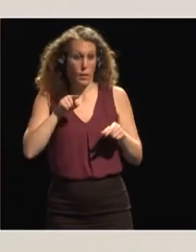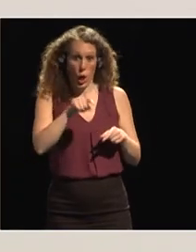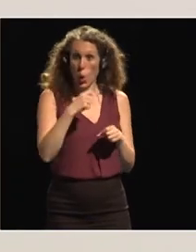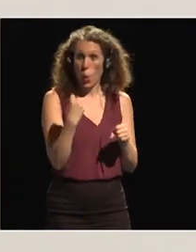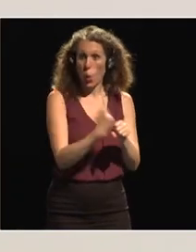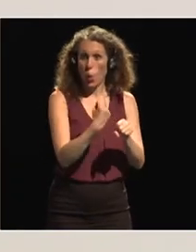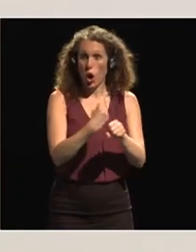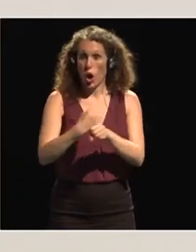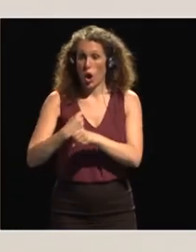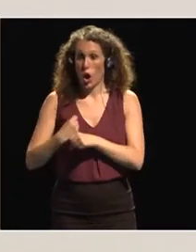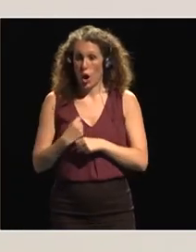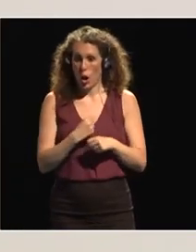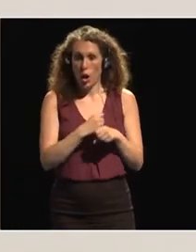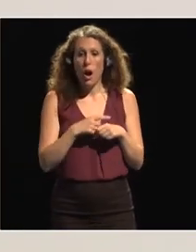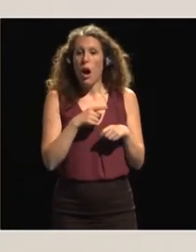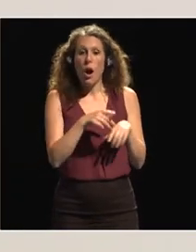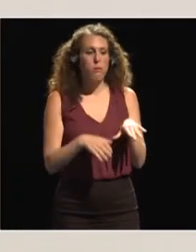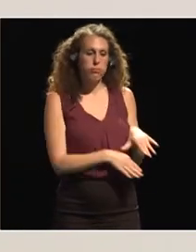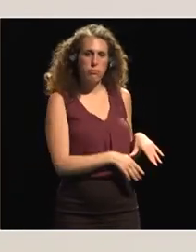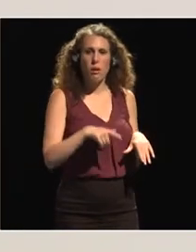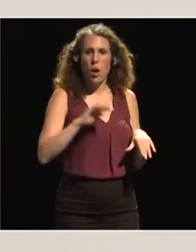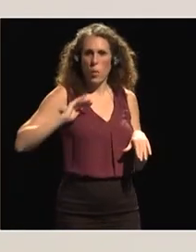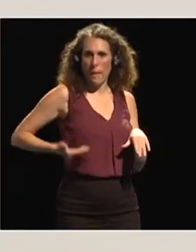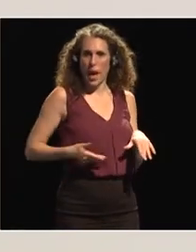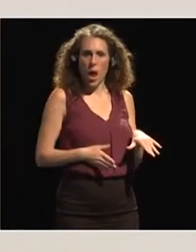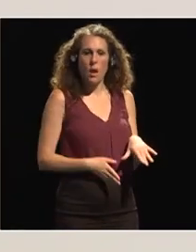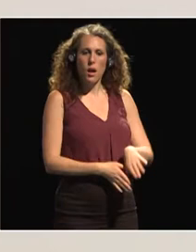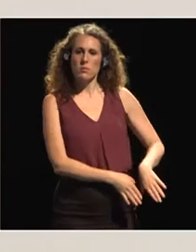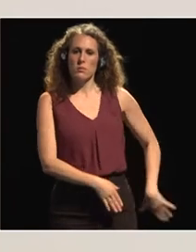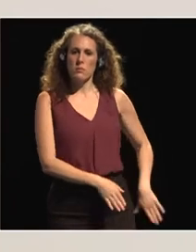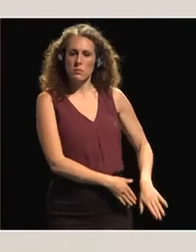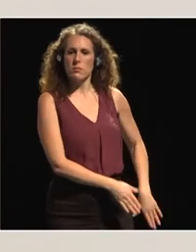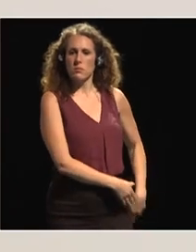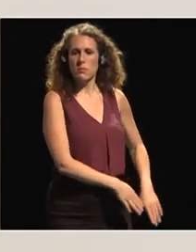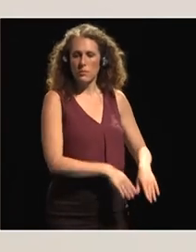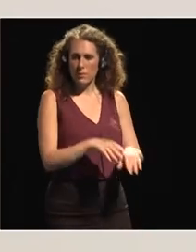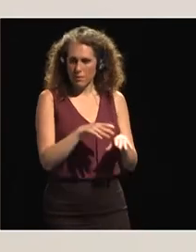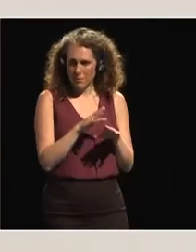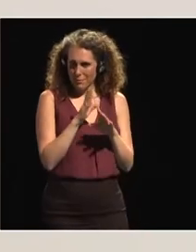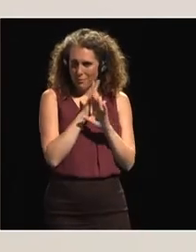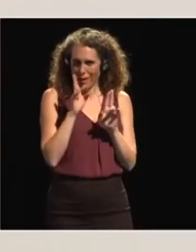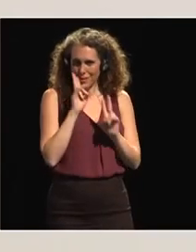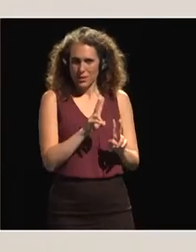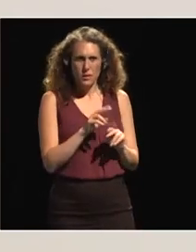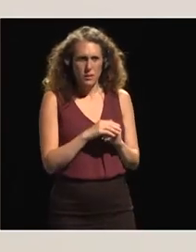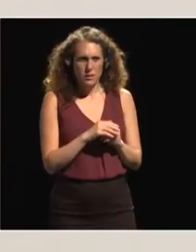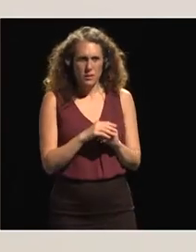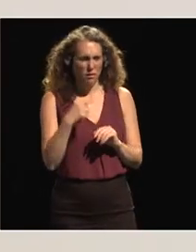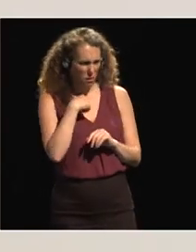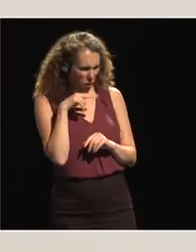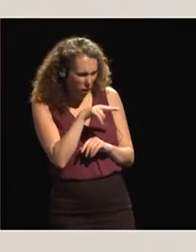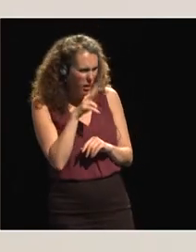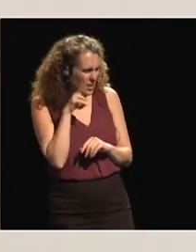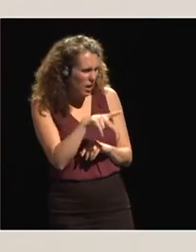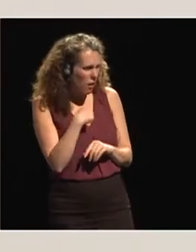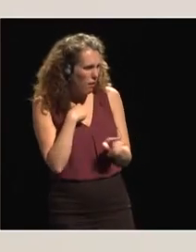young lady women you this is very encouraging for us to see